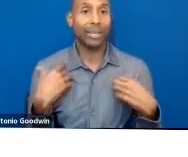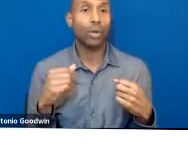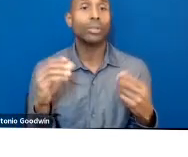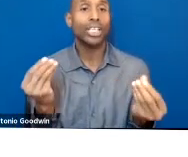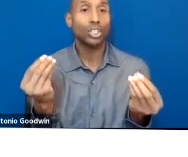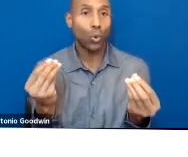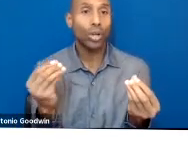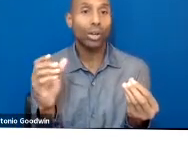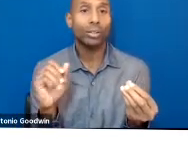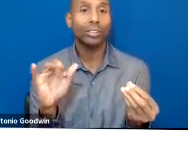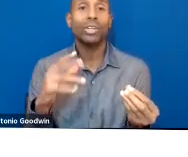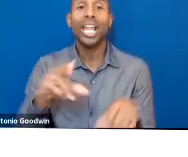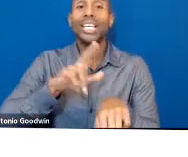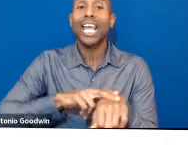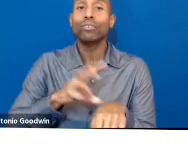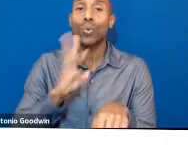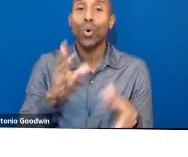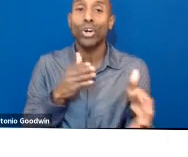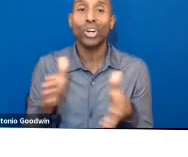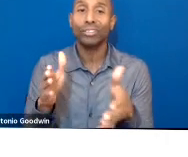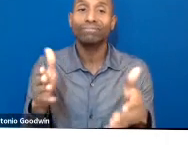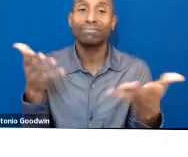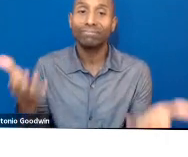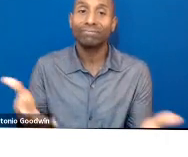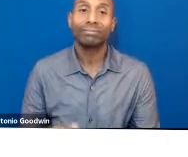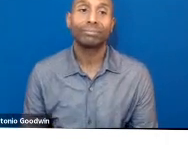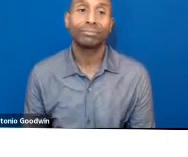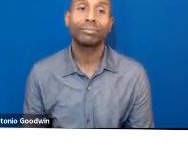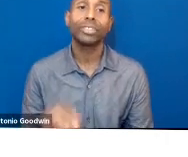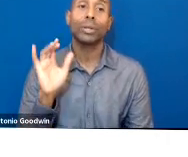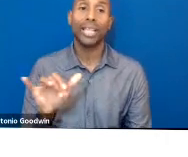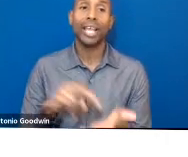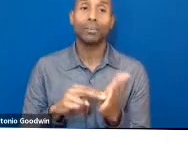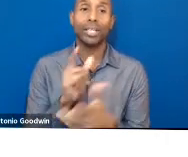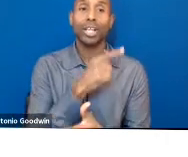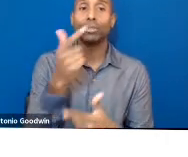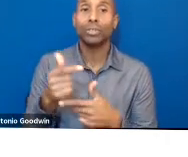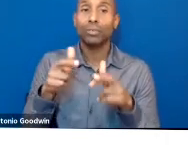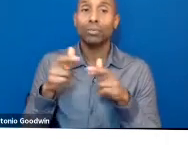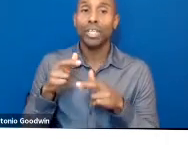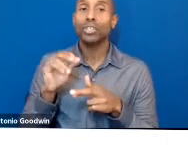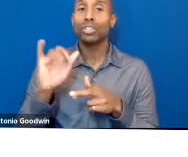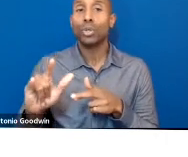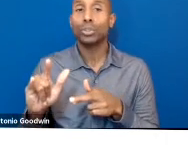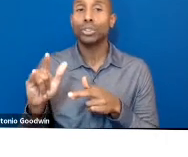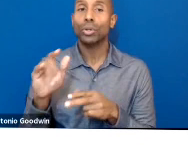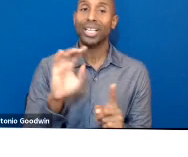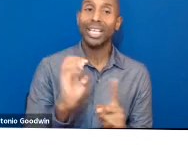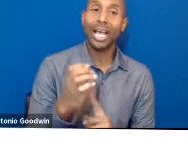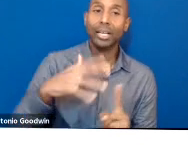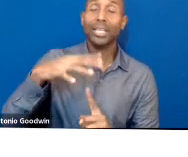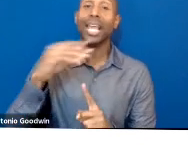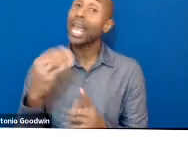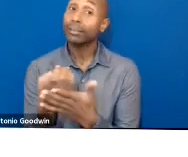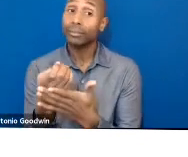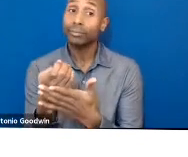economy. So when we use regenerative practices, this leads to sustainable lifestyles. So sustainability is